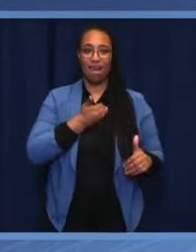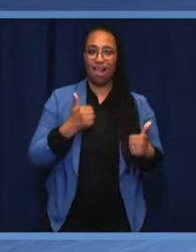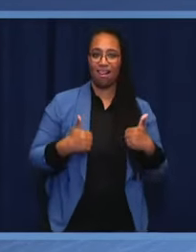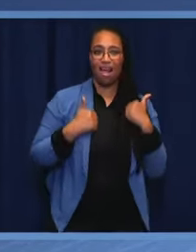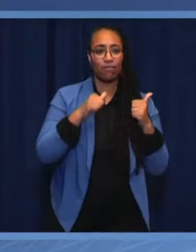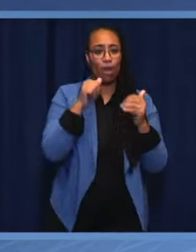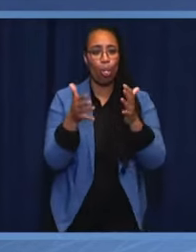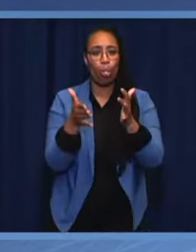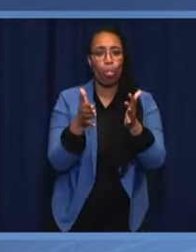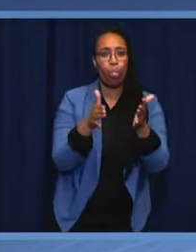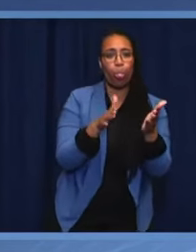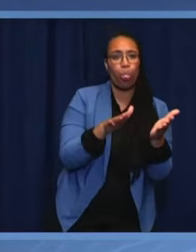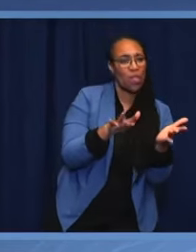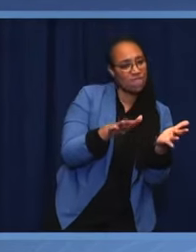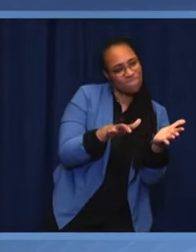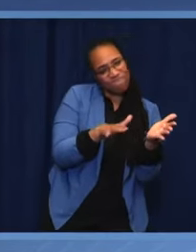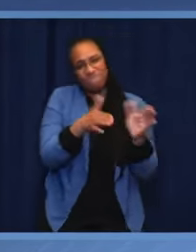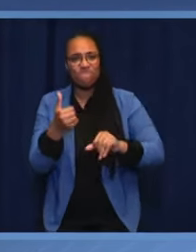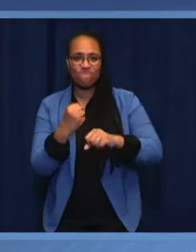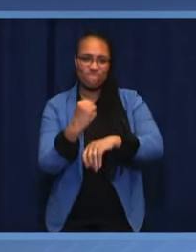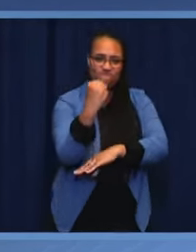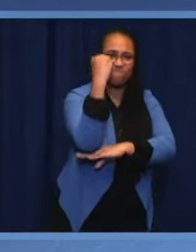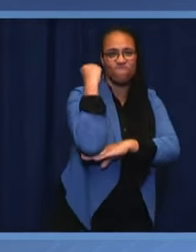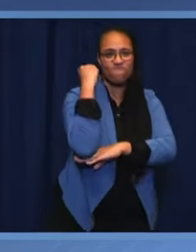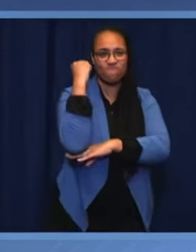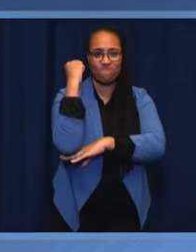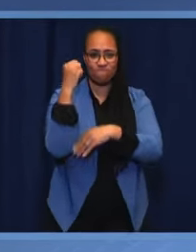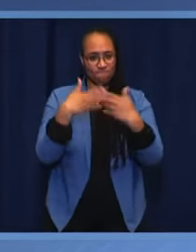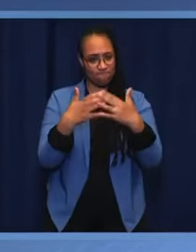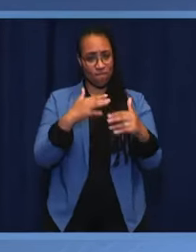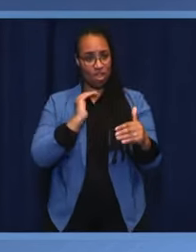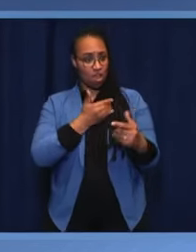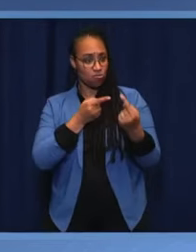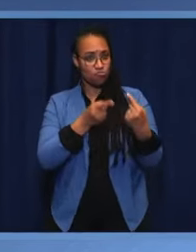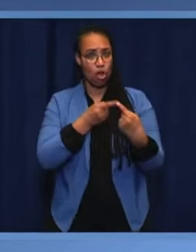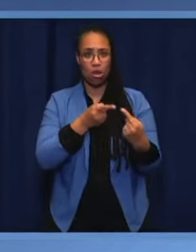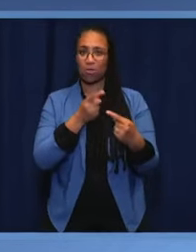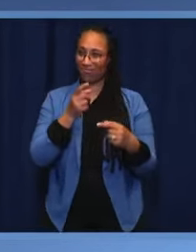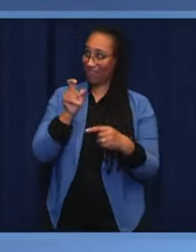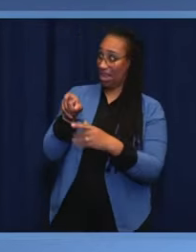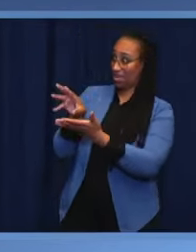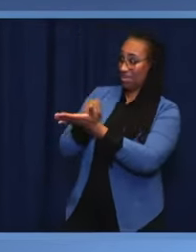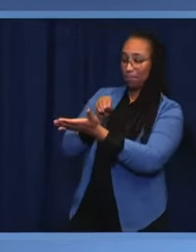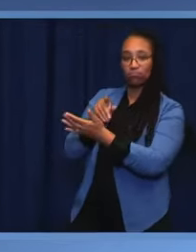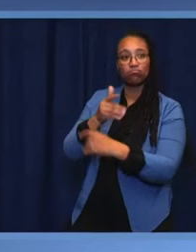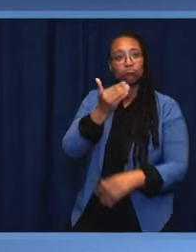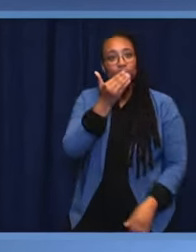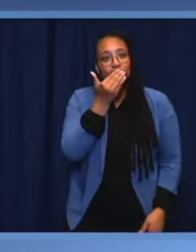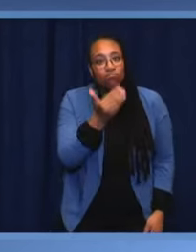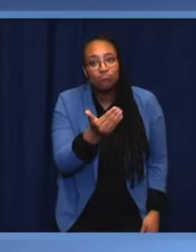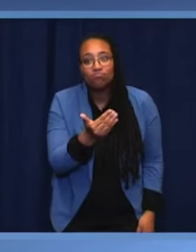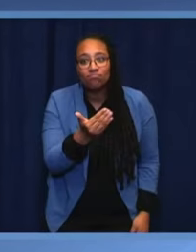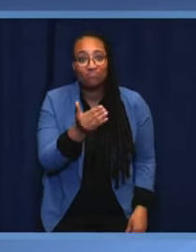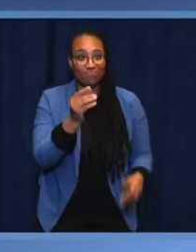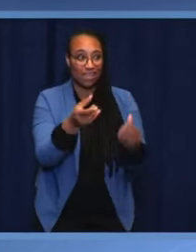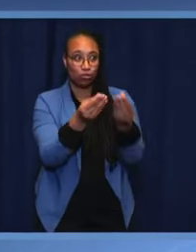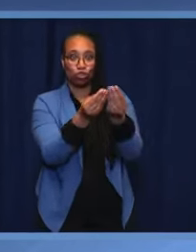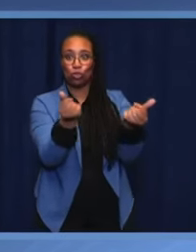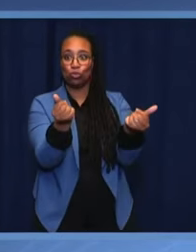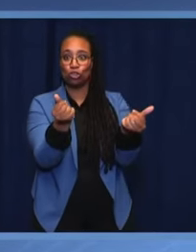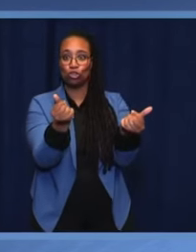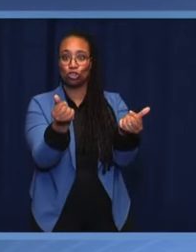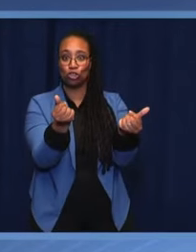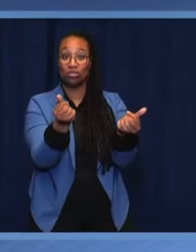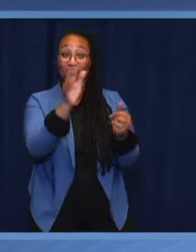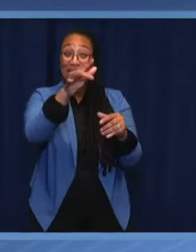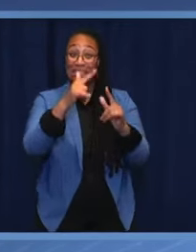In the fight for democracy, tech is part of the solution. But tech can also be used to oppress, to